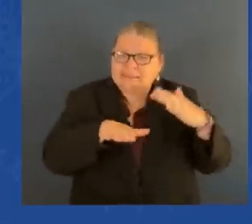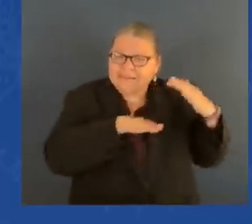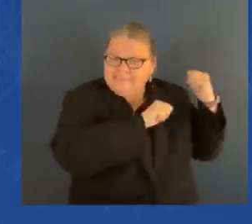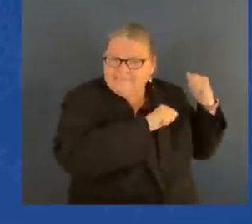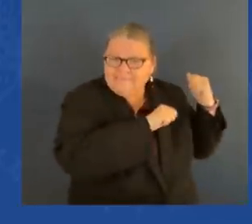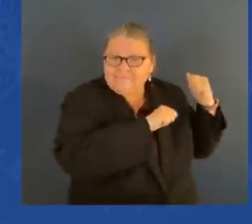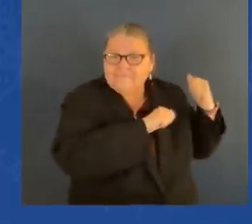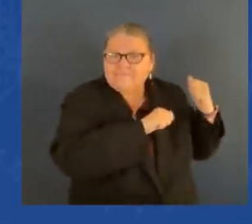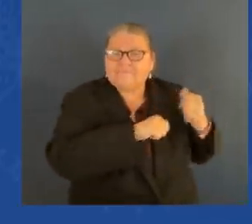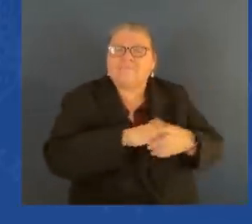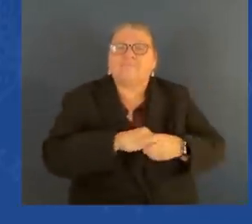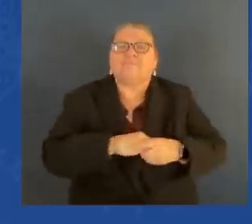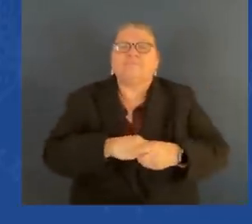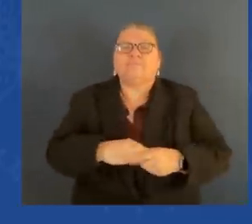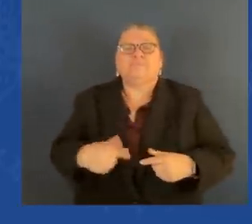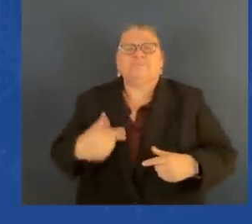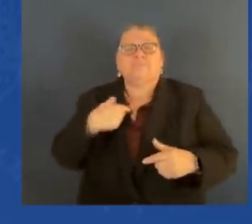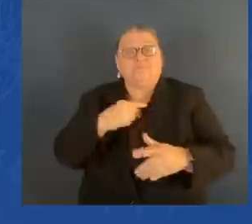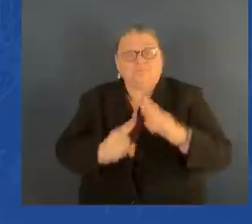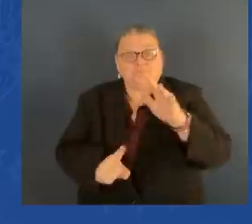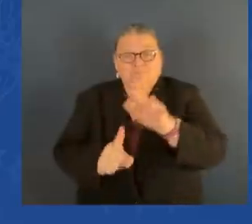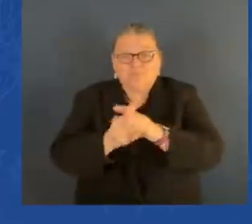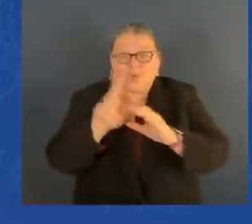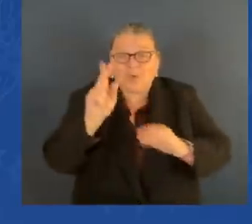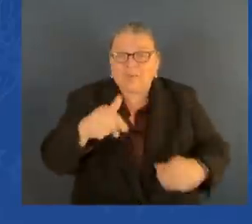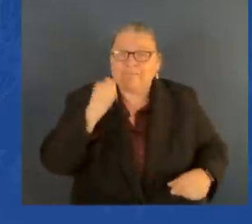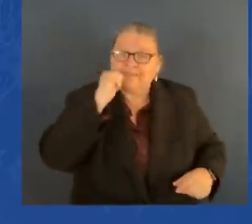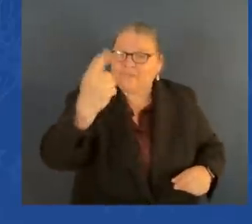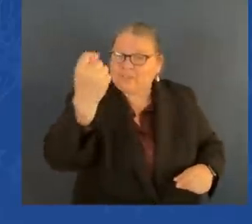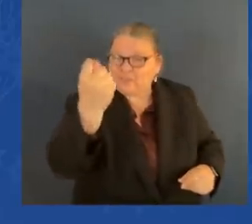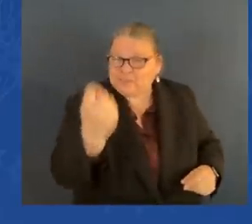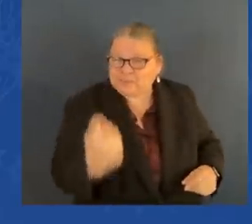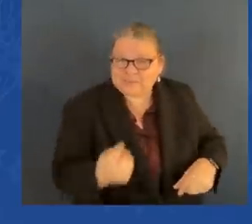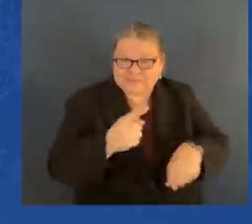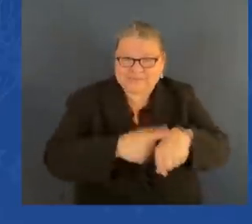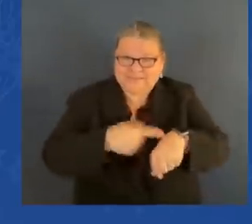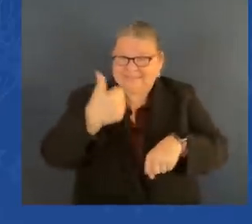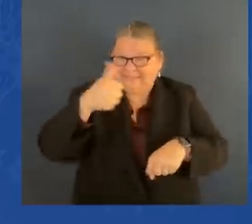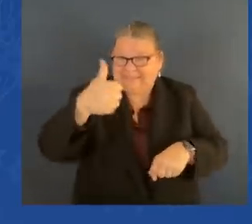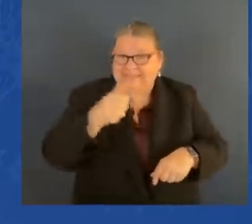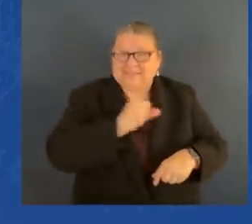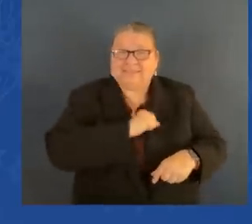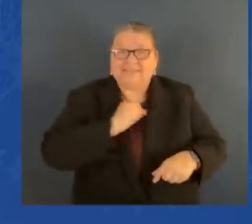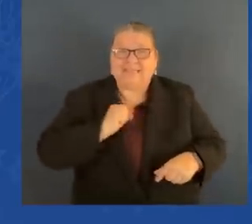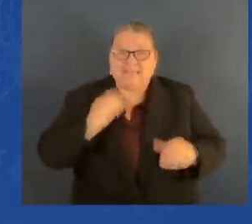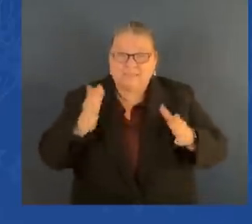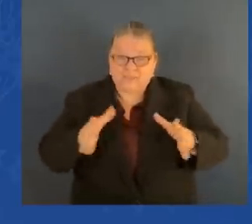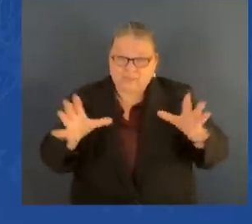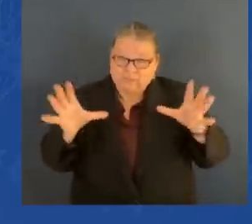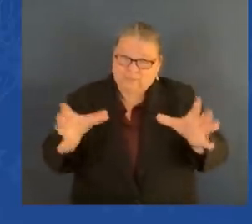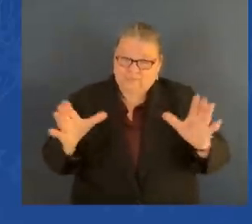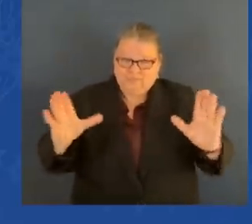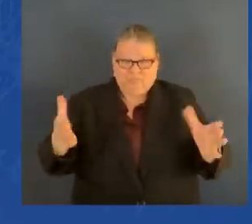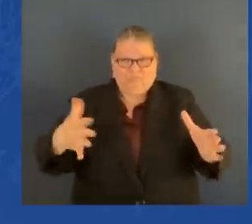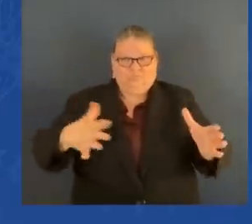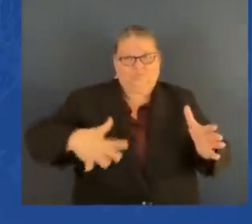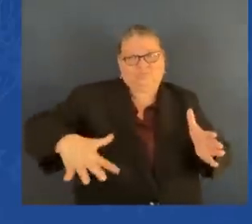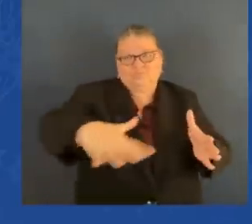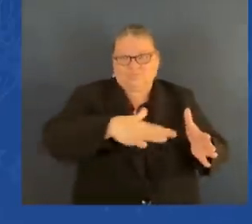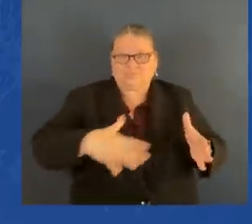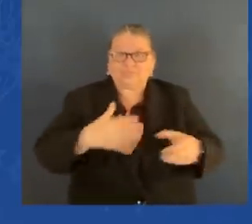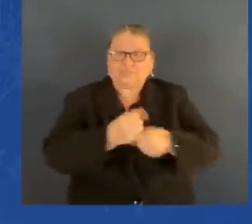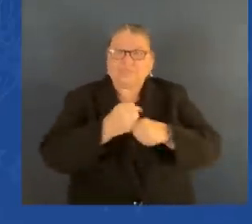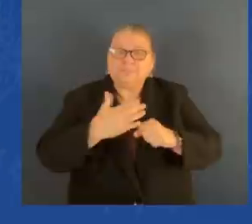in the Senate chamber to get an assignment from Senator Mansfield. Many times, Fritz would walk me over.